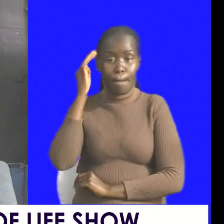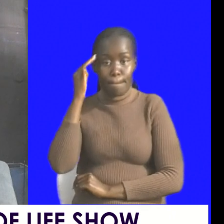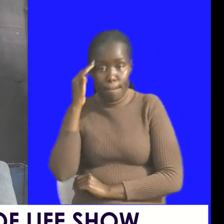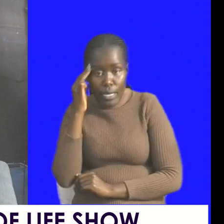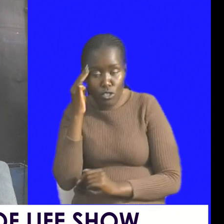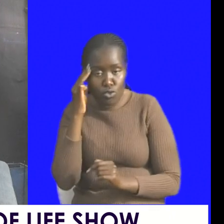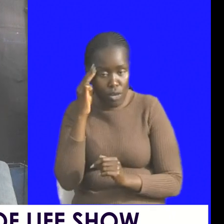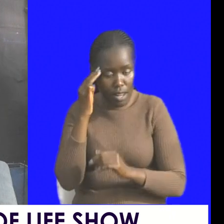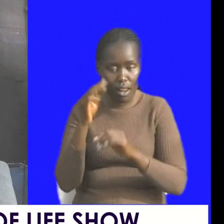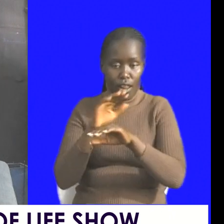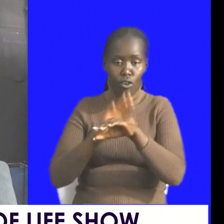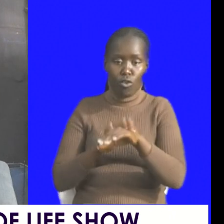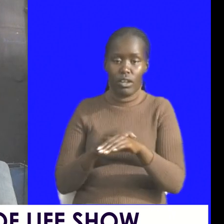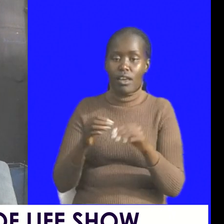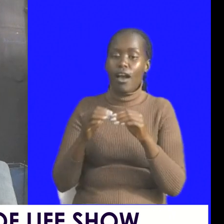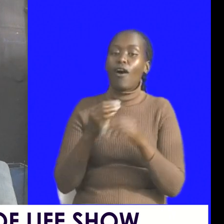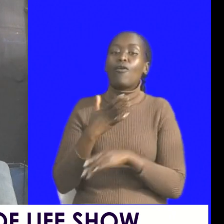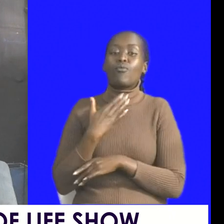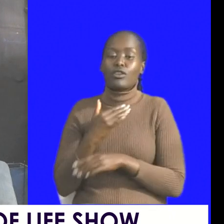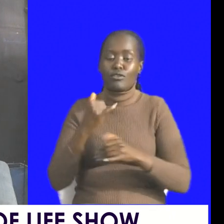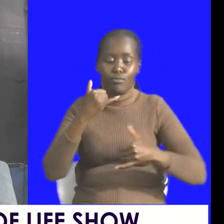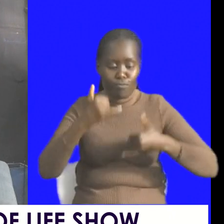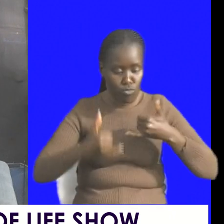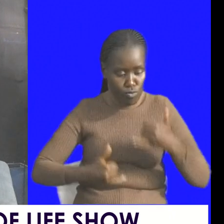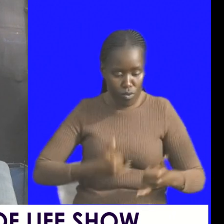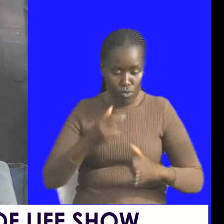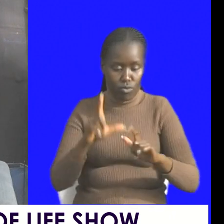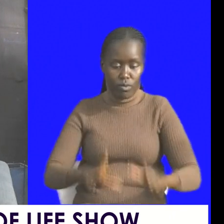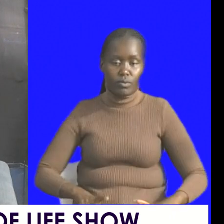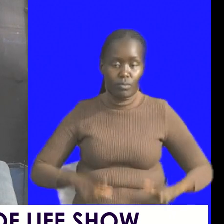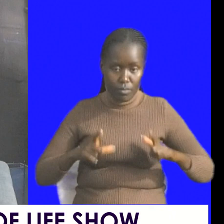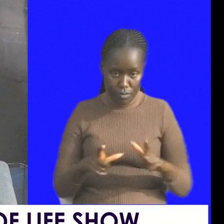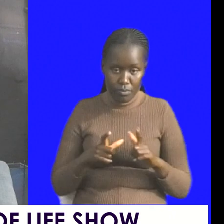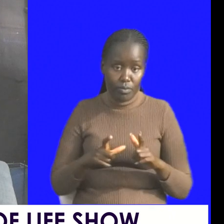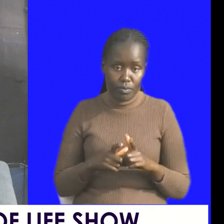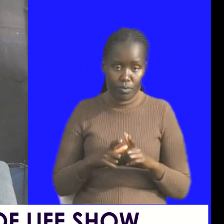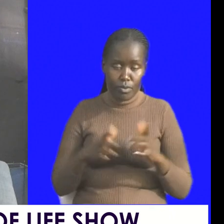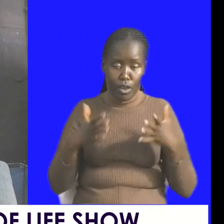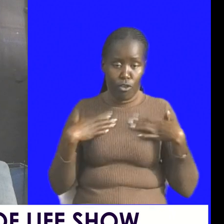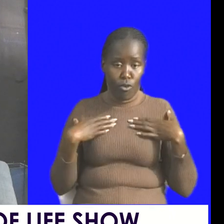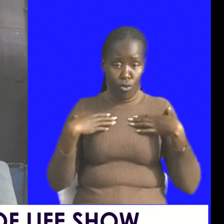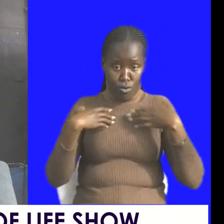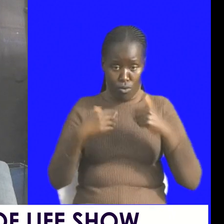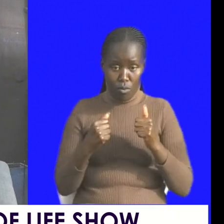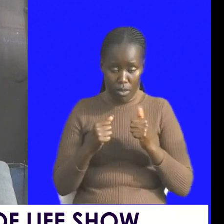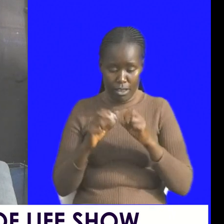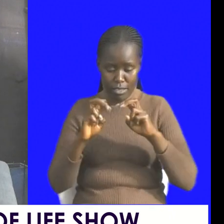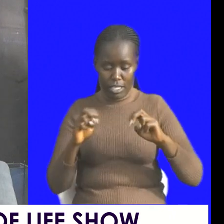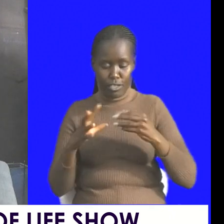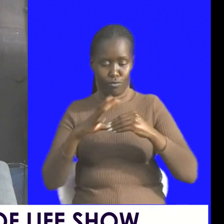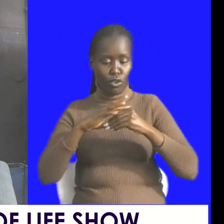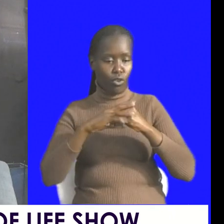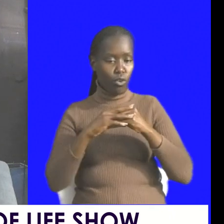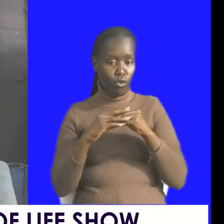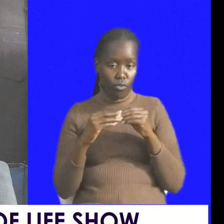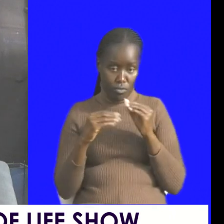demands that you enjoy life you know humanity looks for comfort trust you me